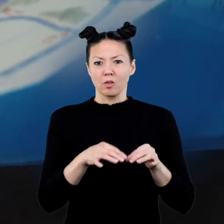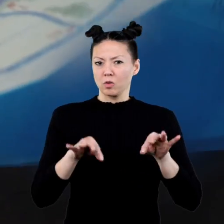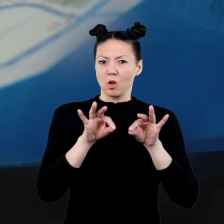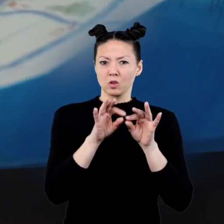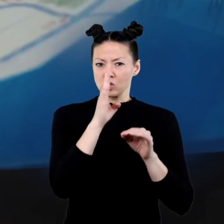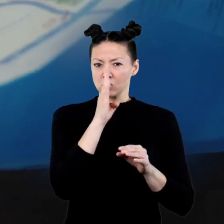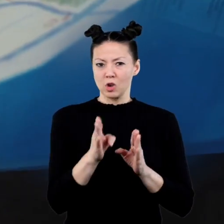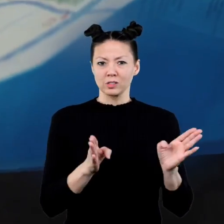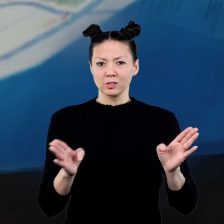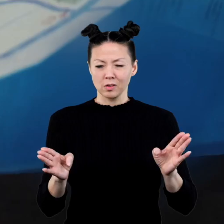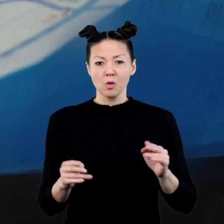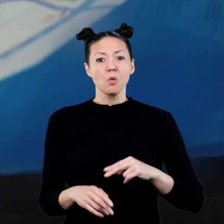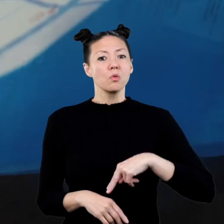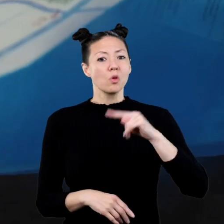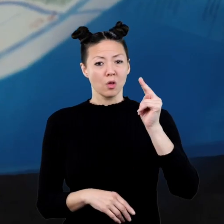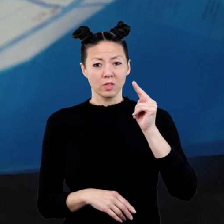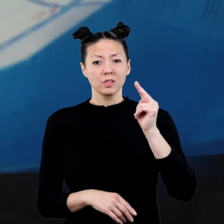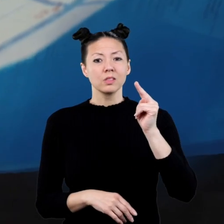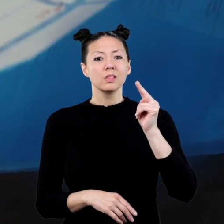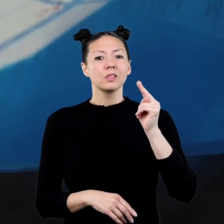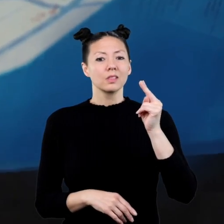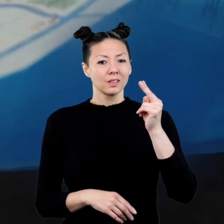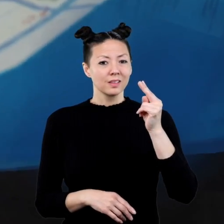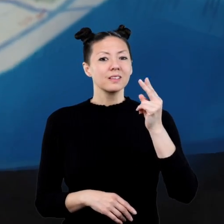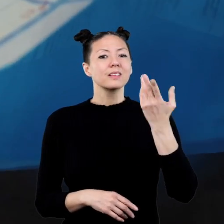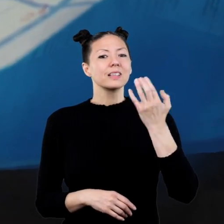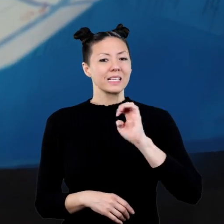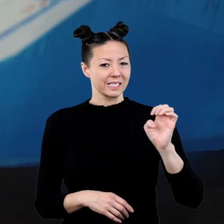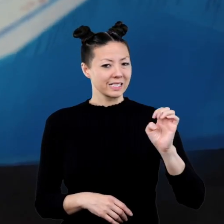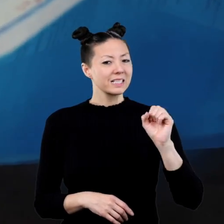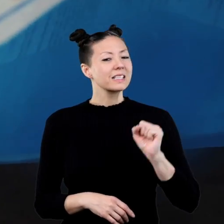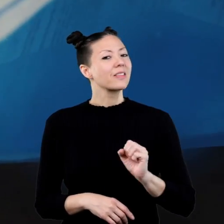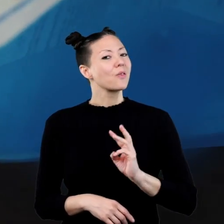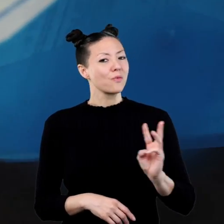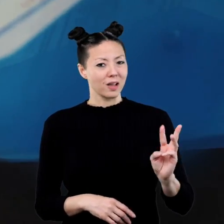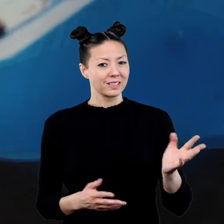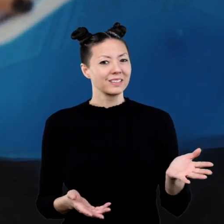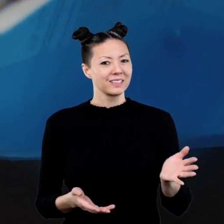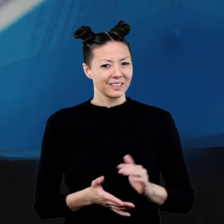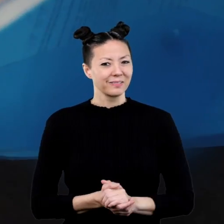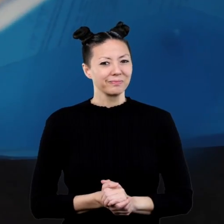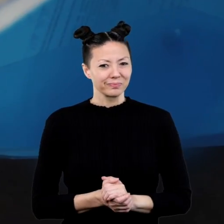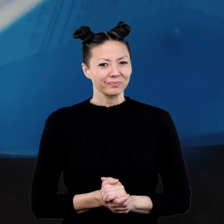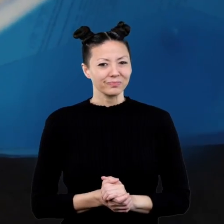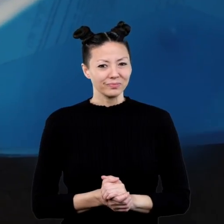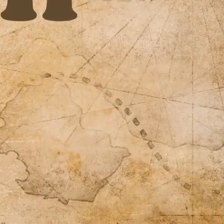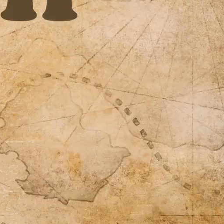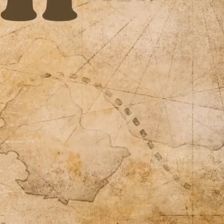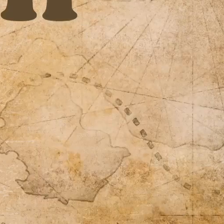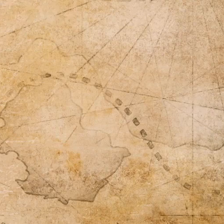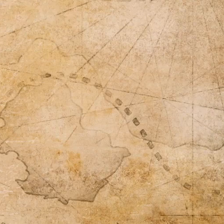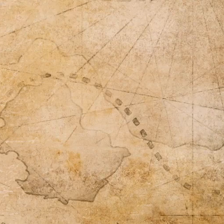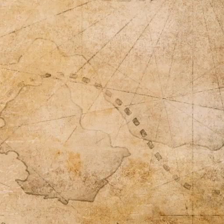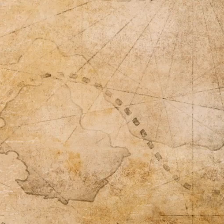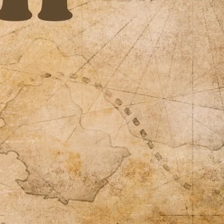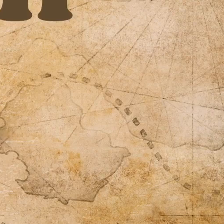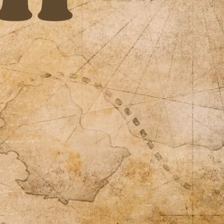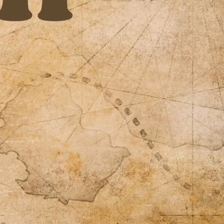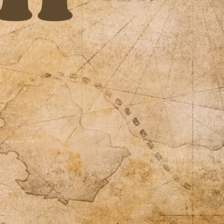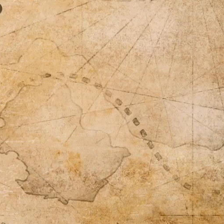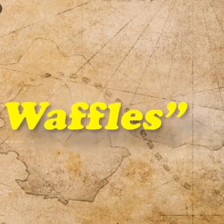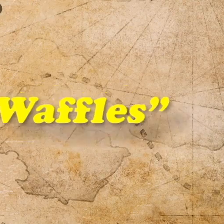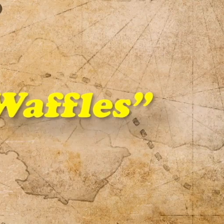directions is by using the first letter of each direction to form this short sentence. Never eat